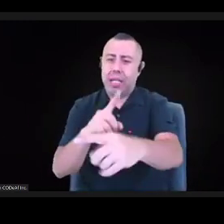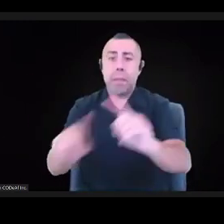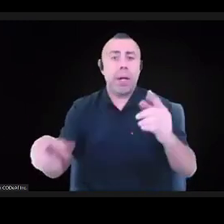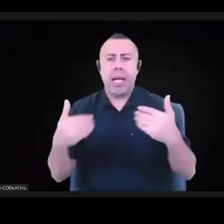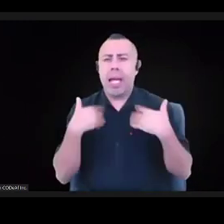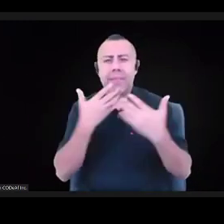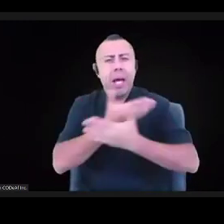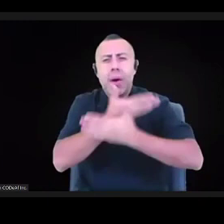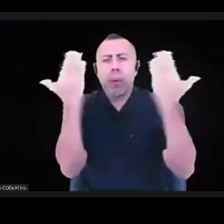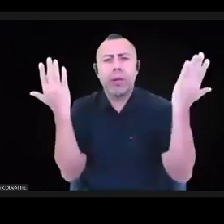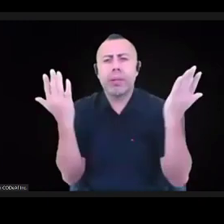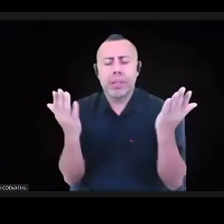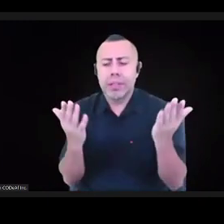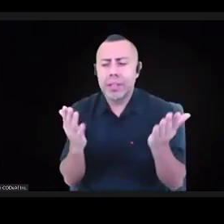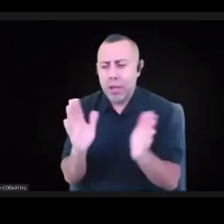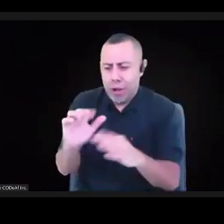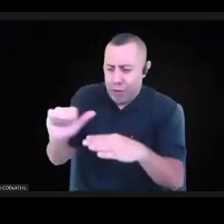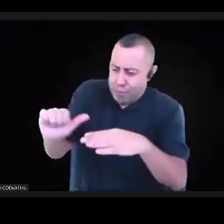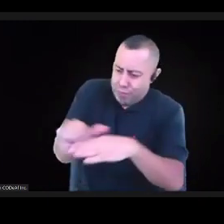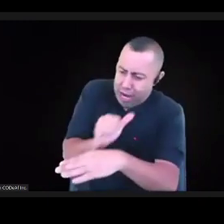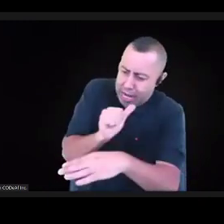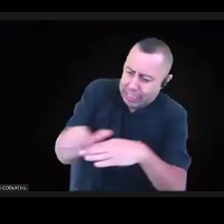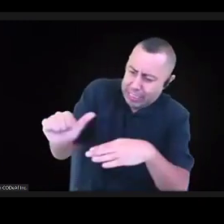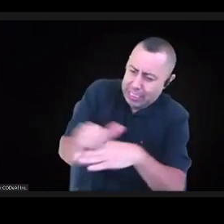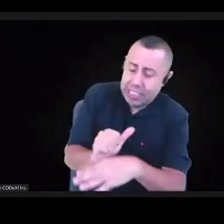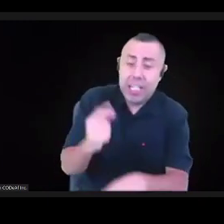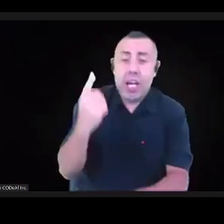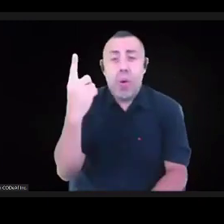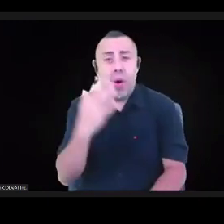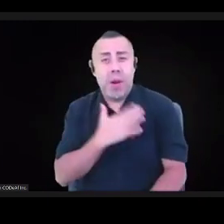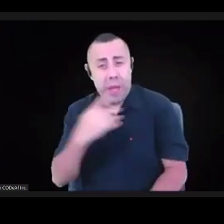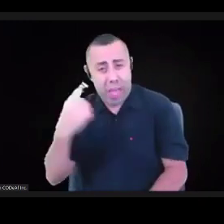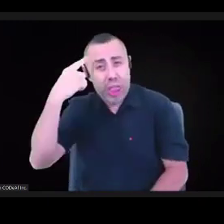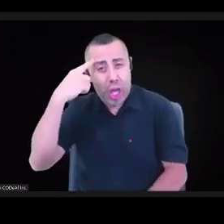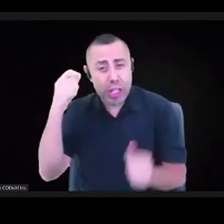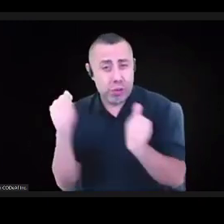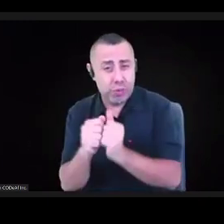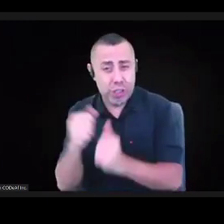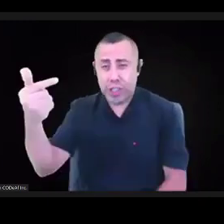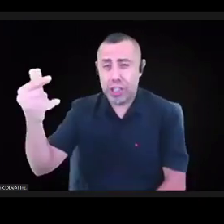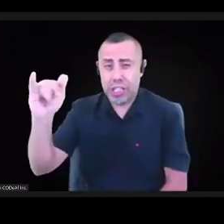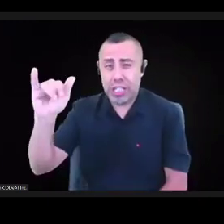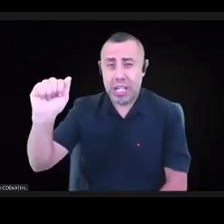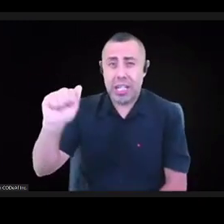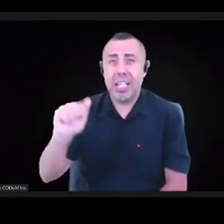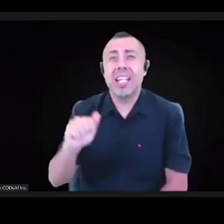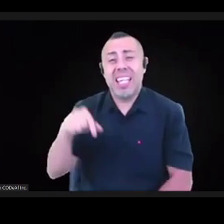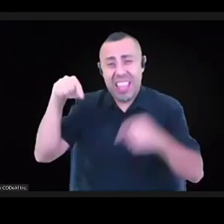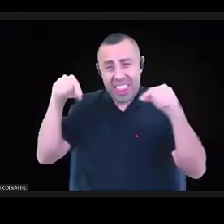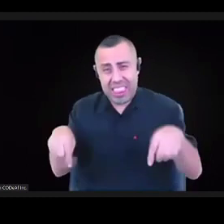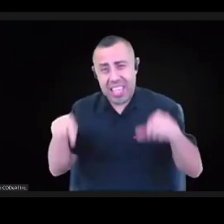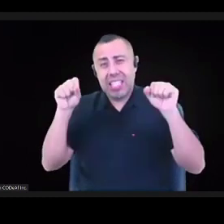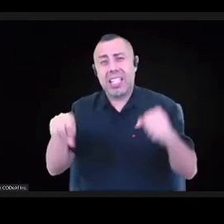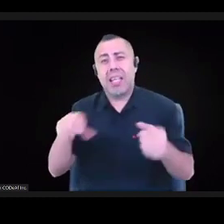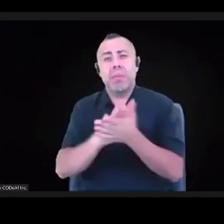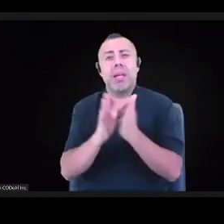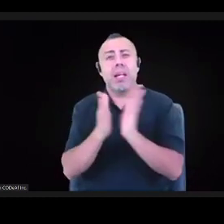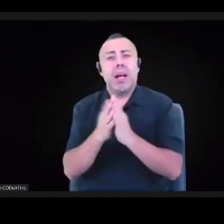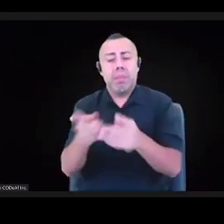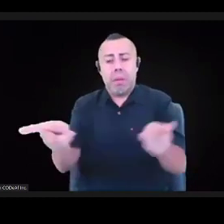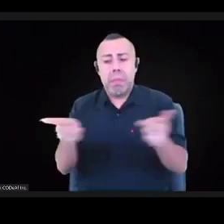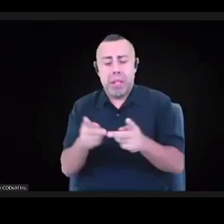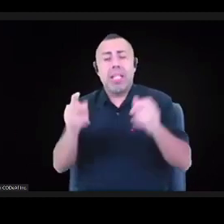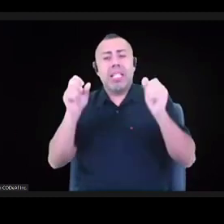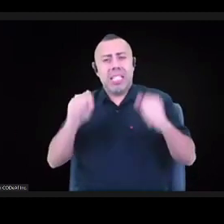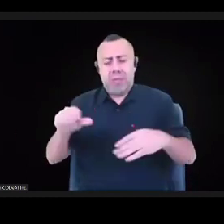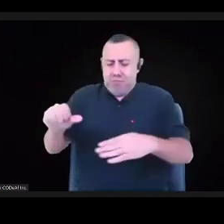And that was one of my thoughts with CIA also, that it can continue to a place to probably engage like the specific small practices that are being used and that we can learn from.